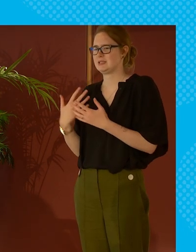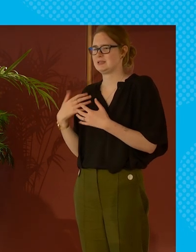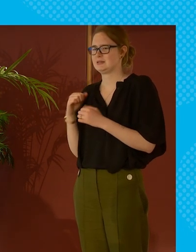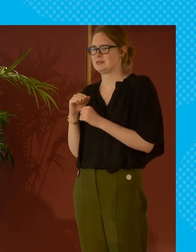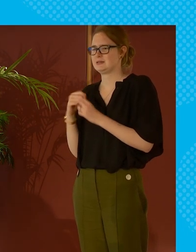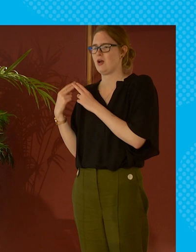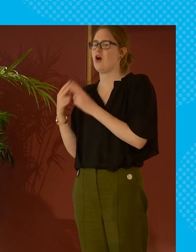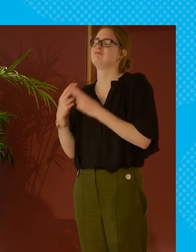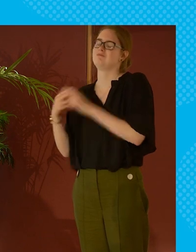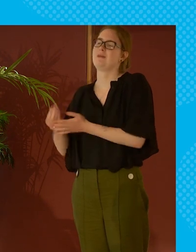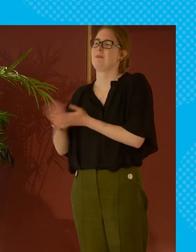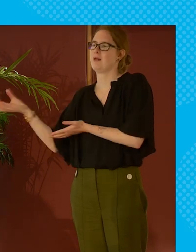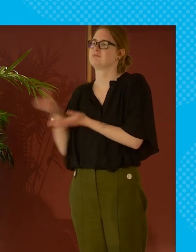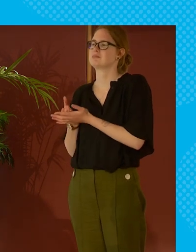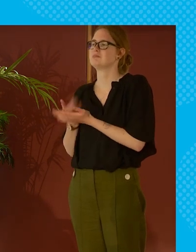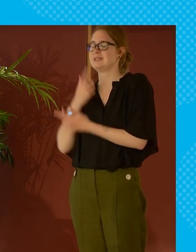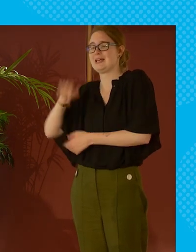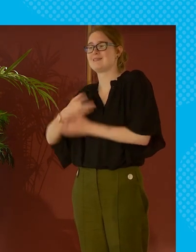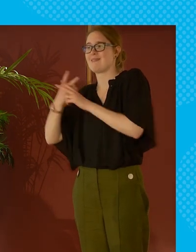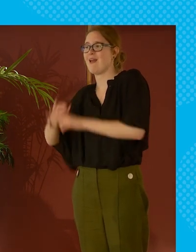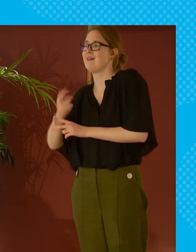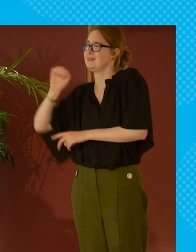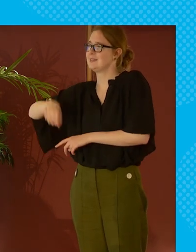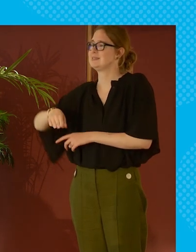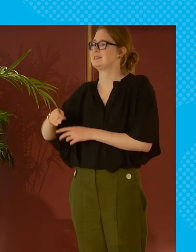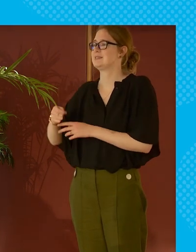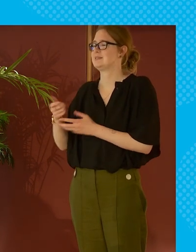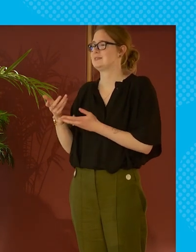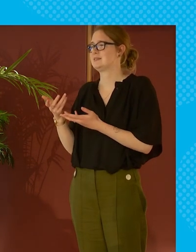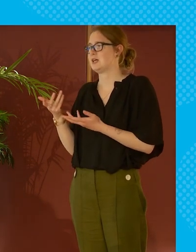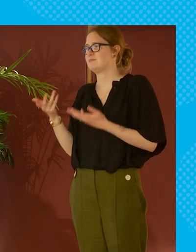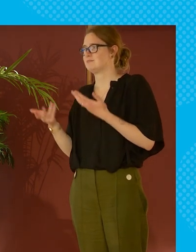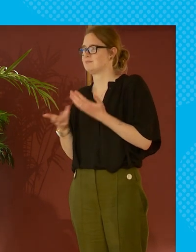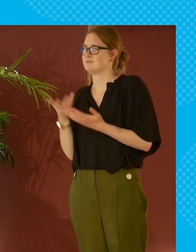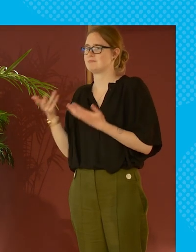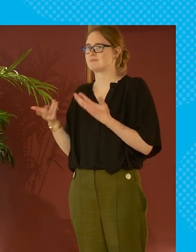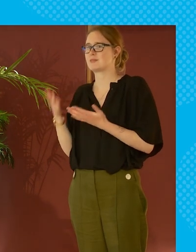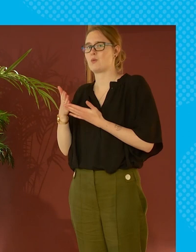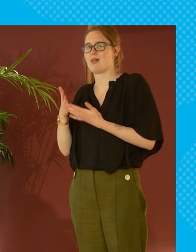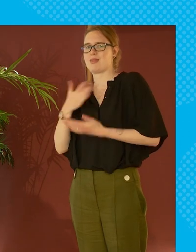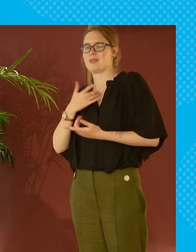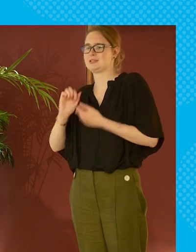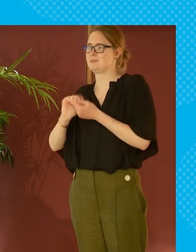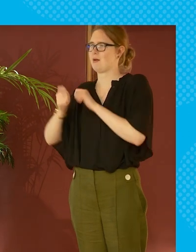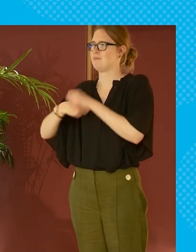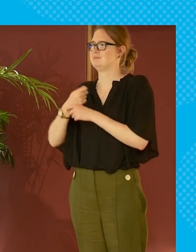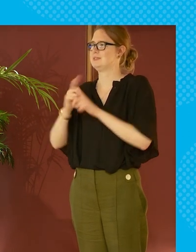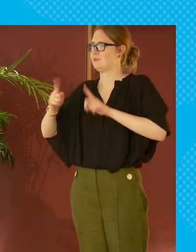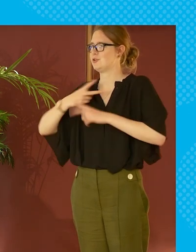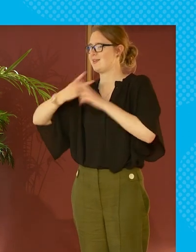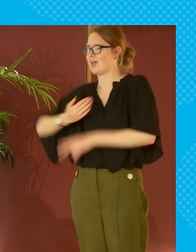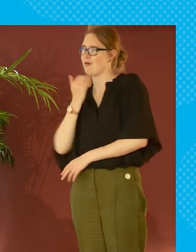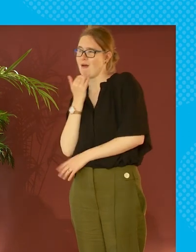it's a question of yes they care and yes they they may get a little bit you know they they would like things to be different